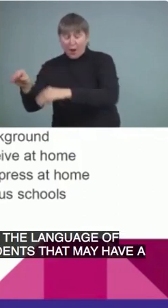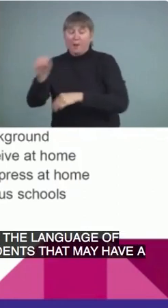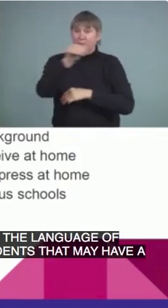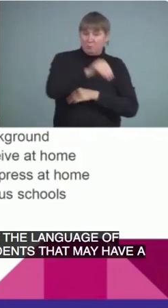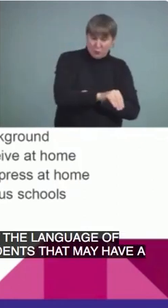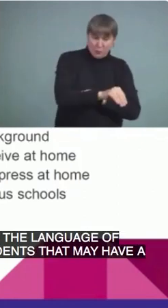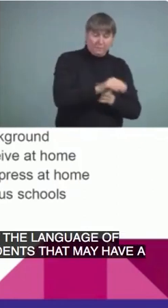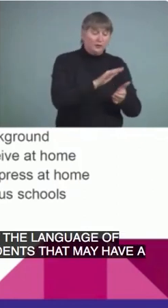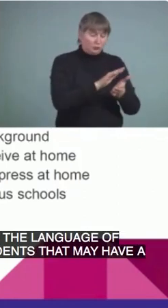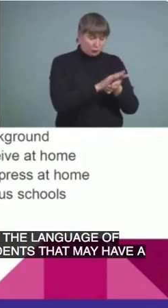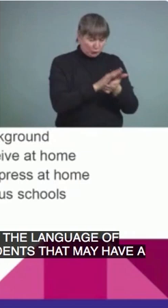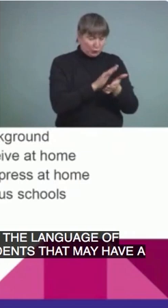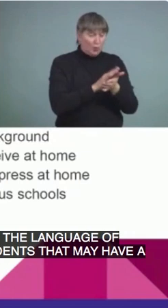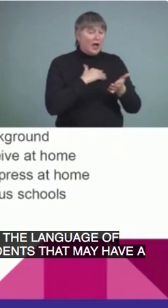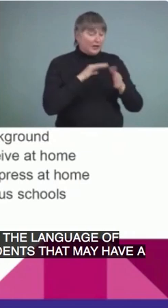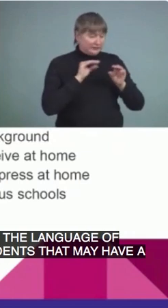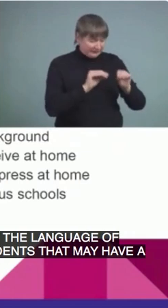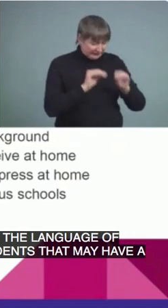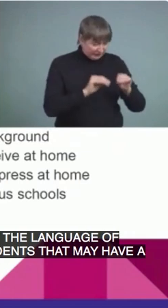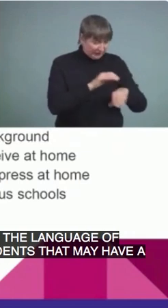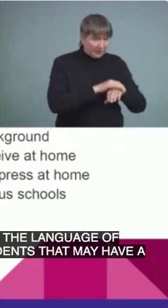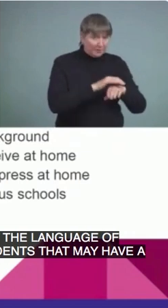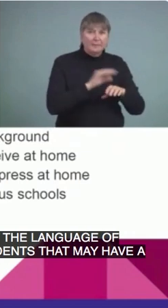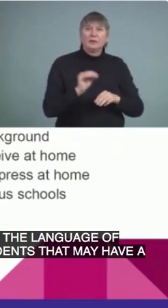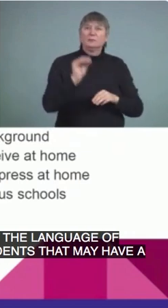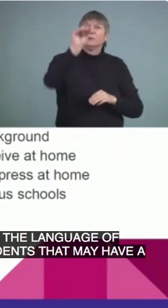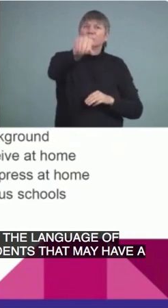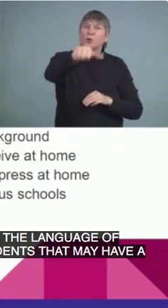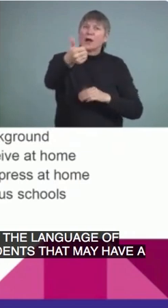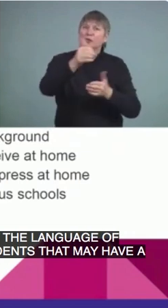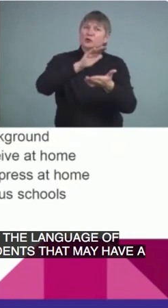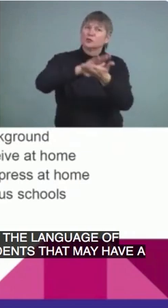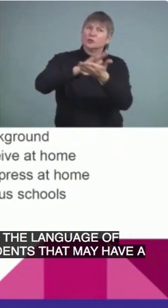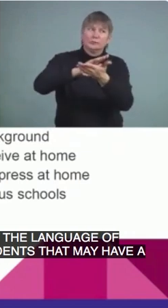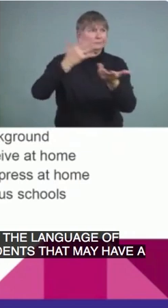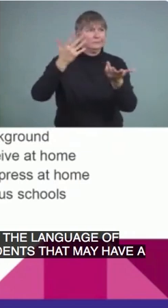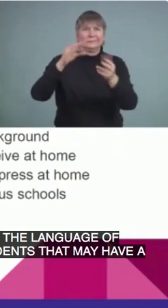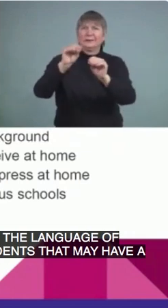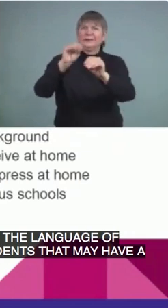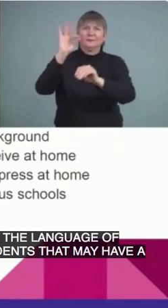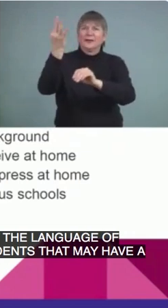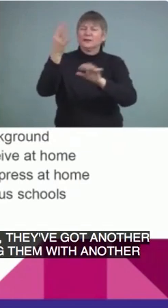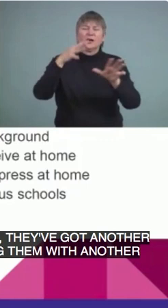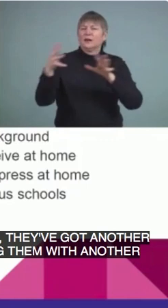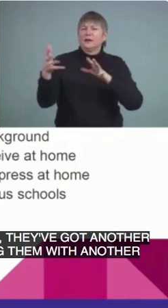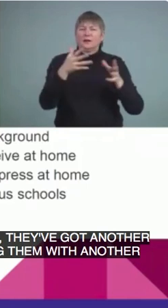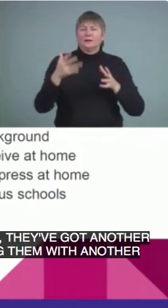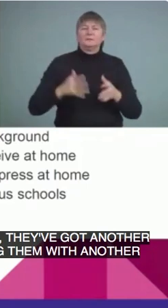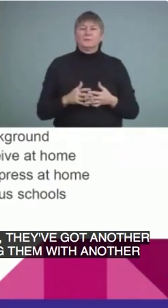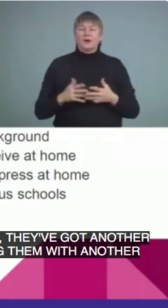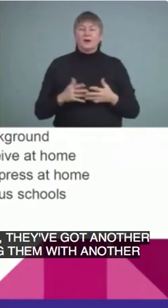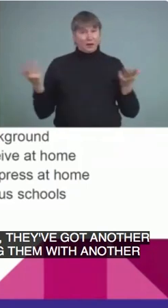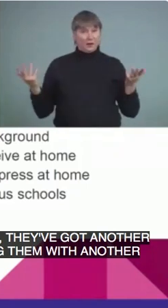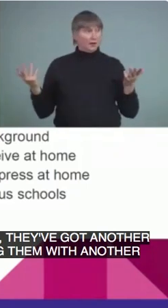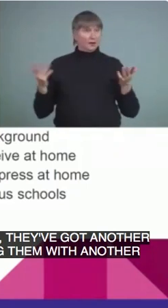they've got another language, and then they come here and we're starting them with another language as well. Not that we can't learn a lot